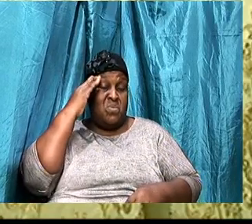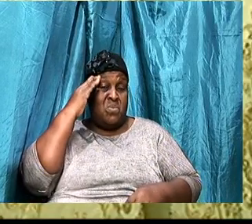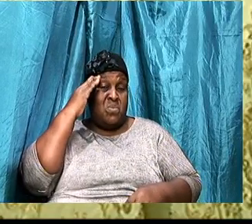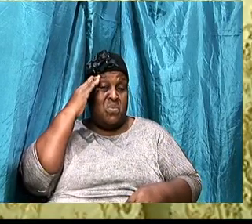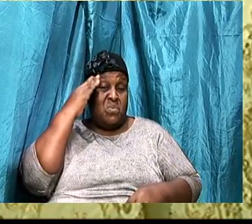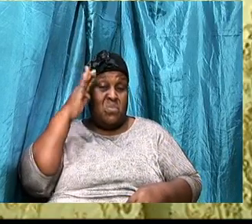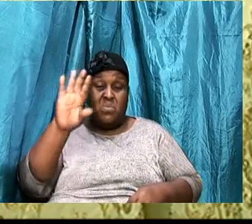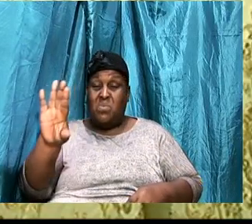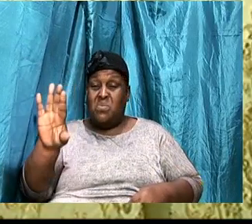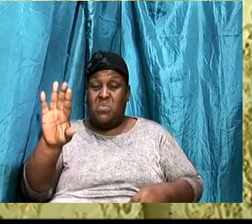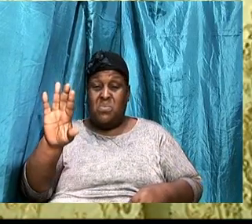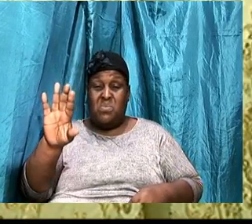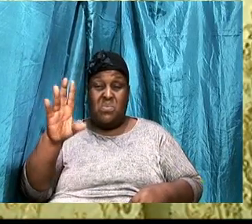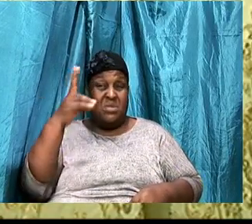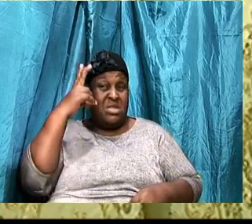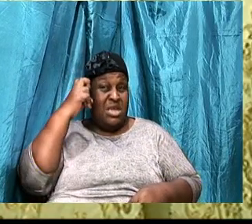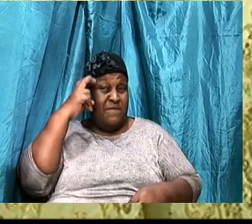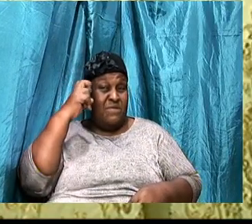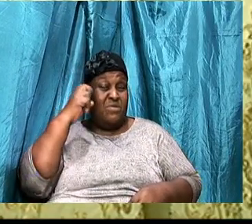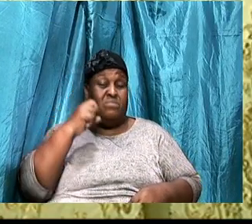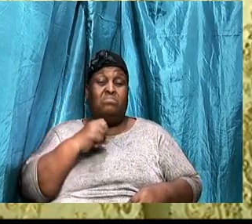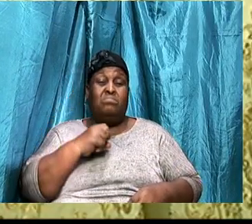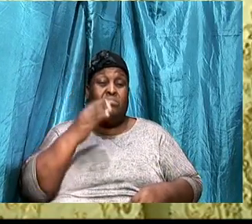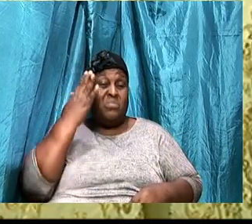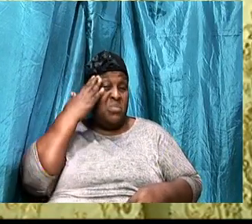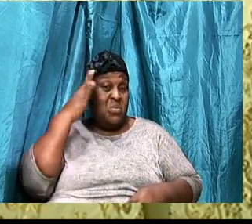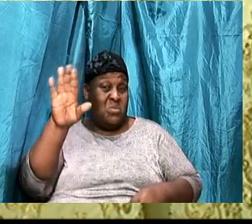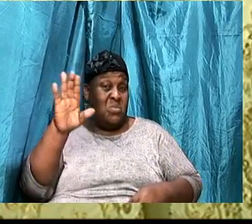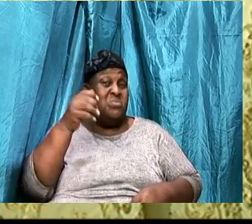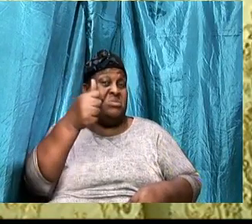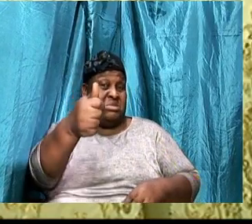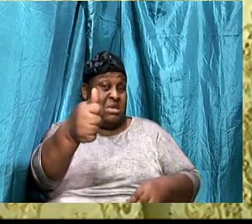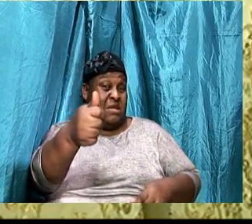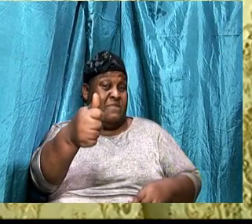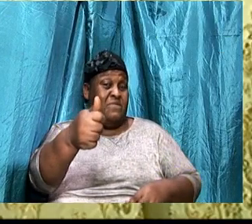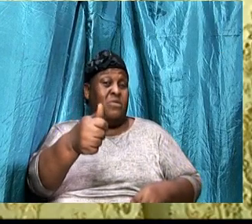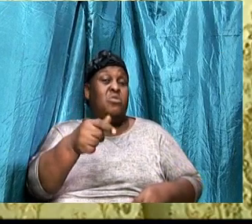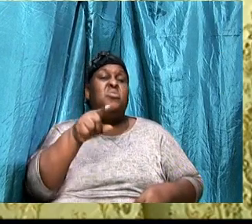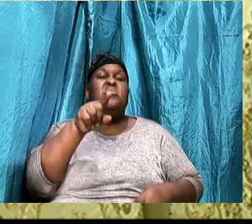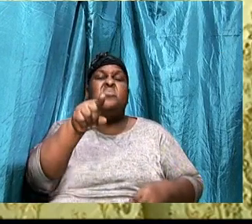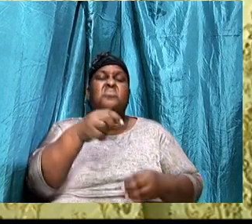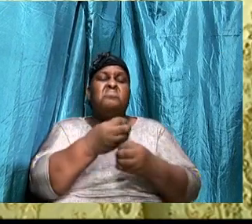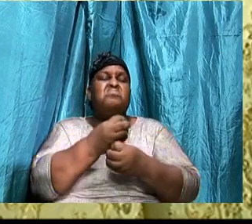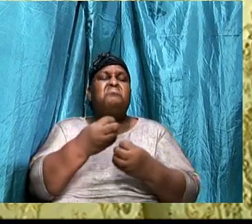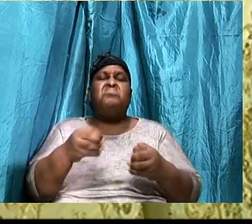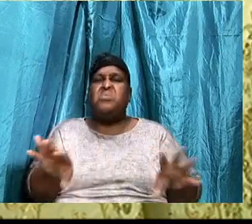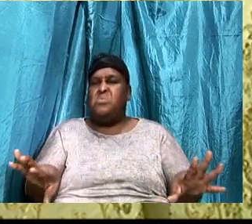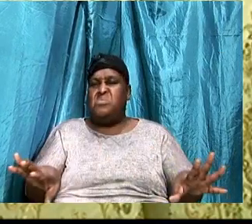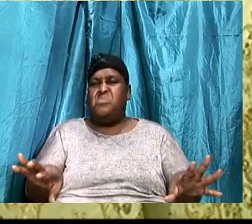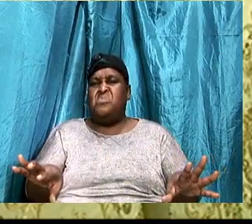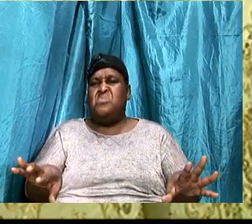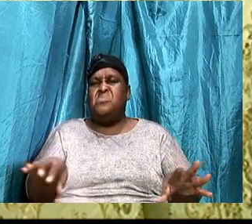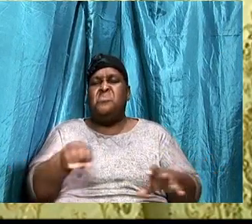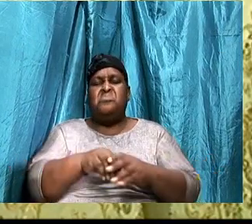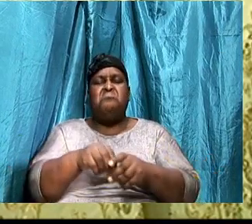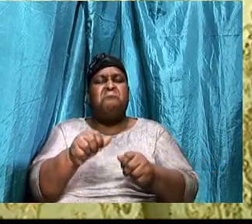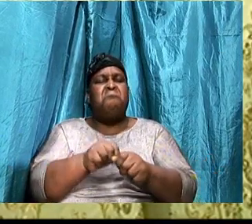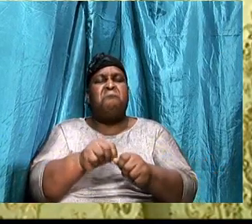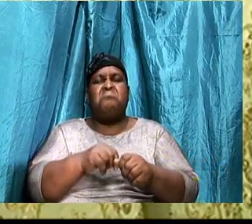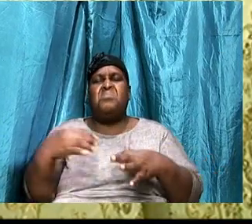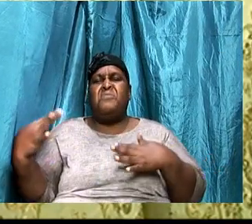enemy nor yourself, You are going to lose in every battle.